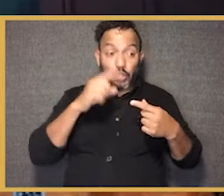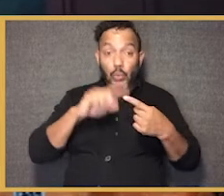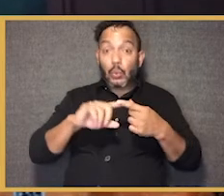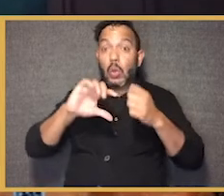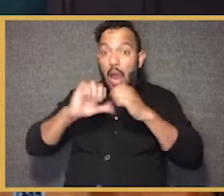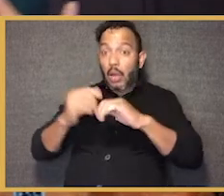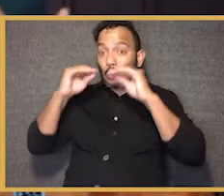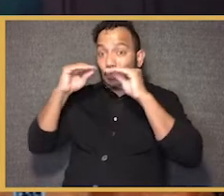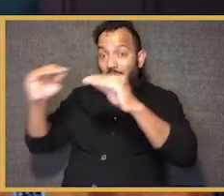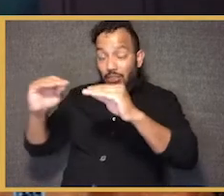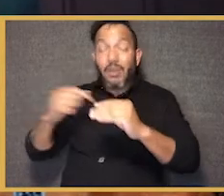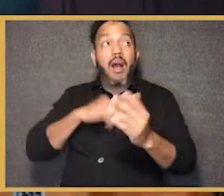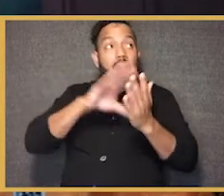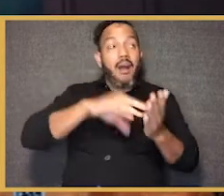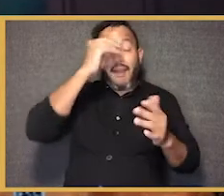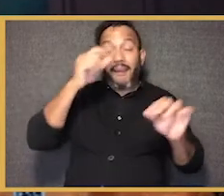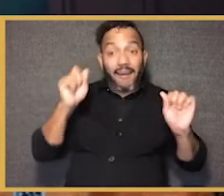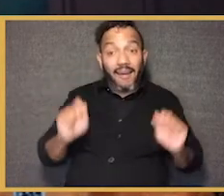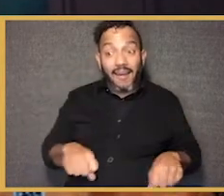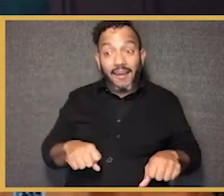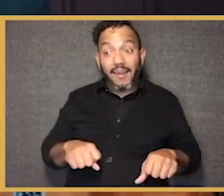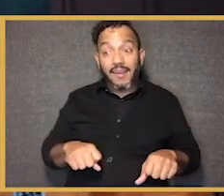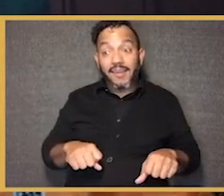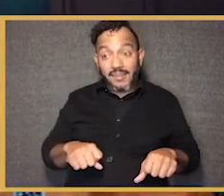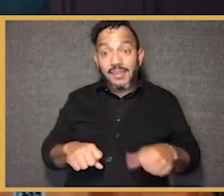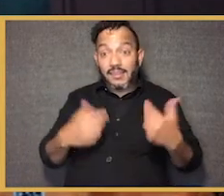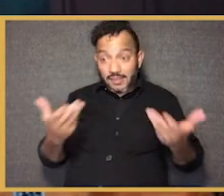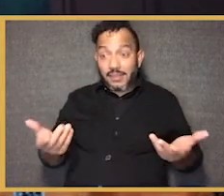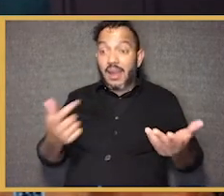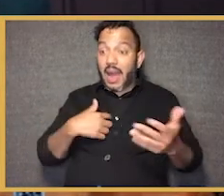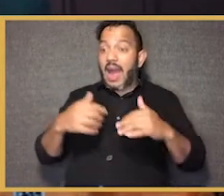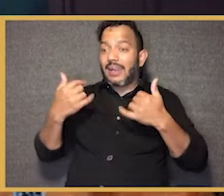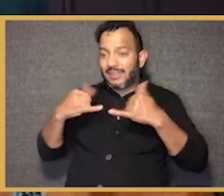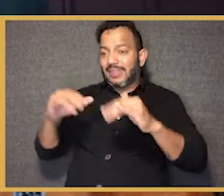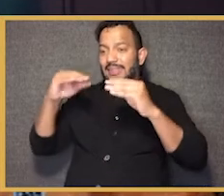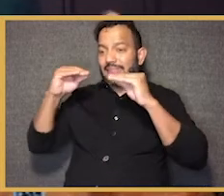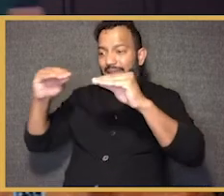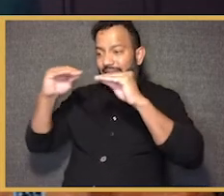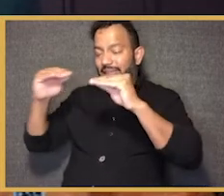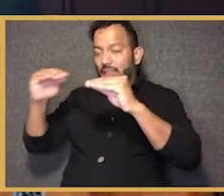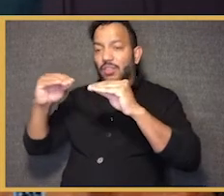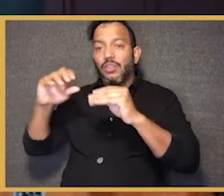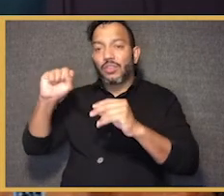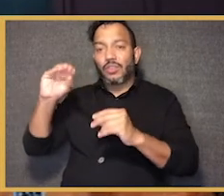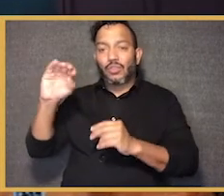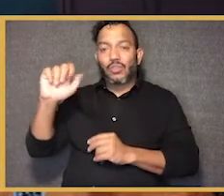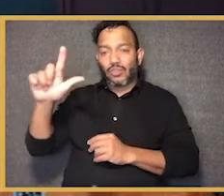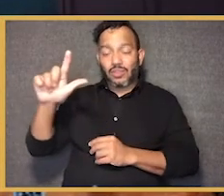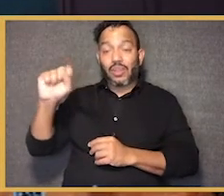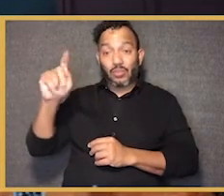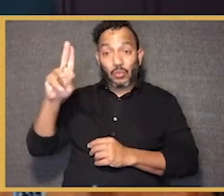teach. And so I'm very grateful for that experience. I loved being a high school social studies teacher. I still teach now. teach